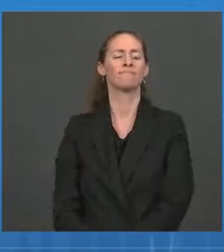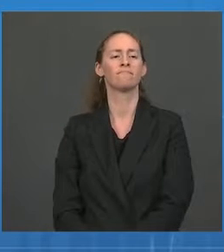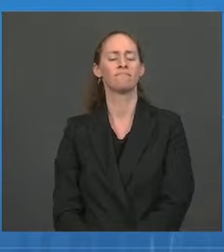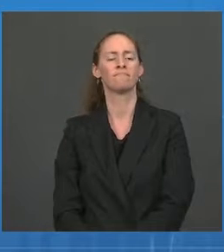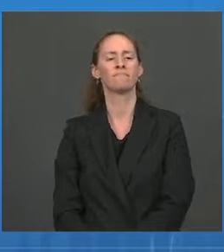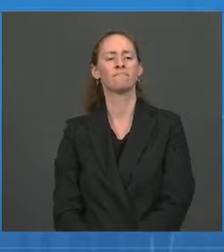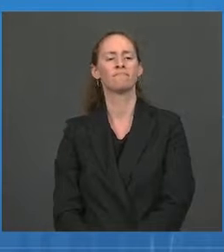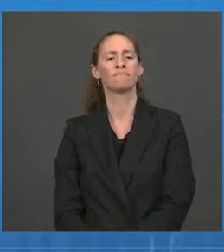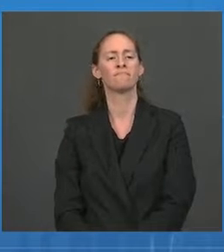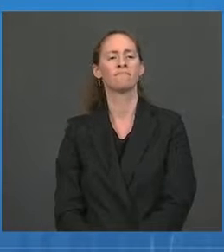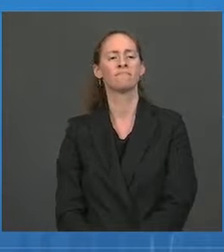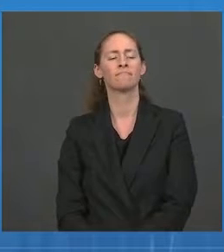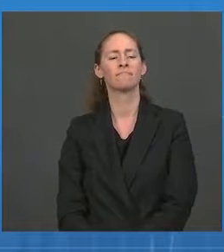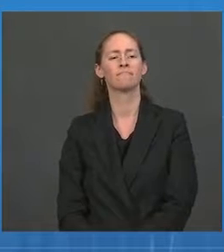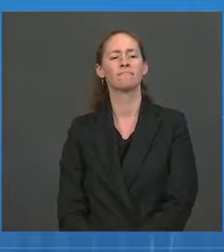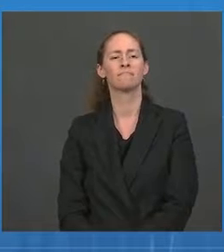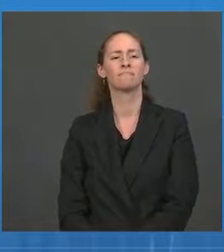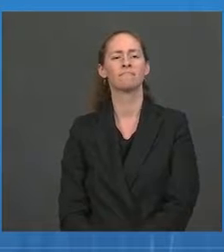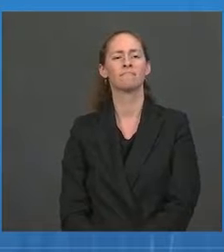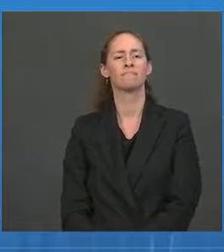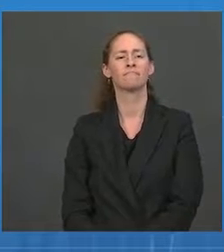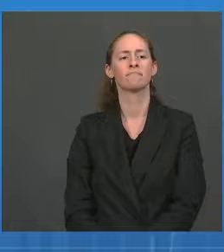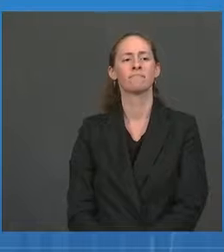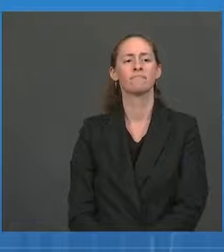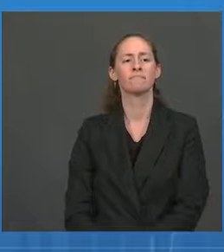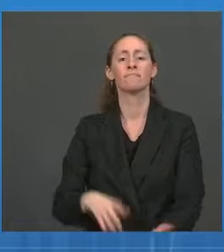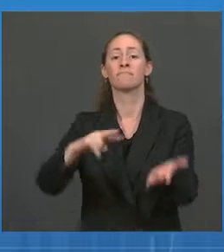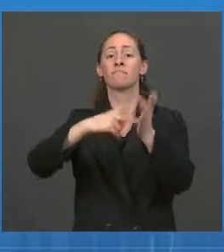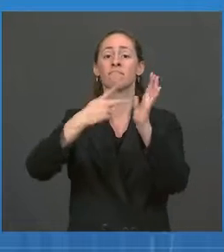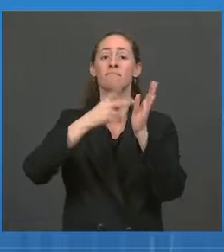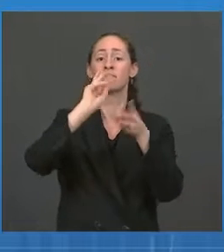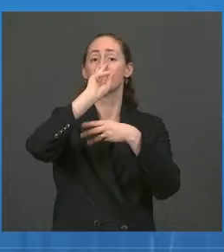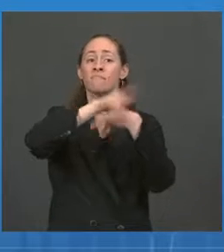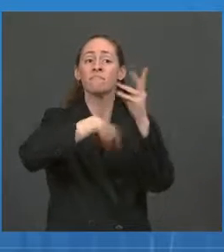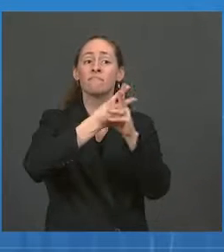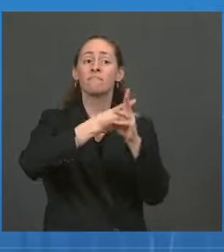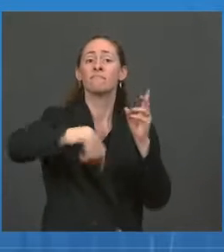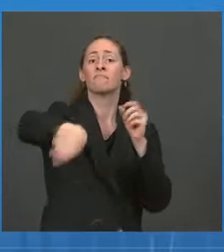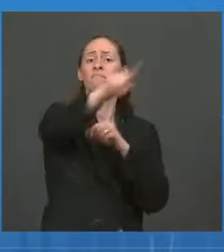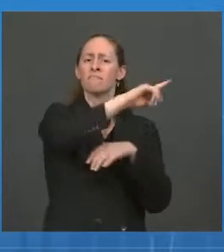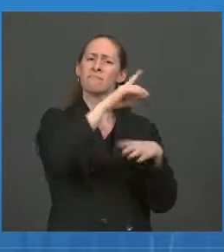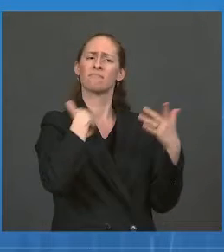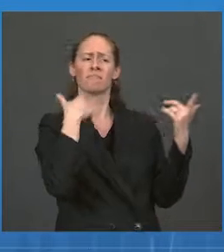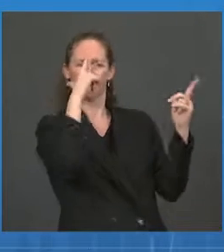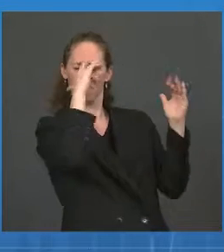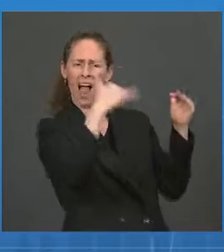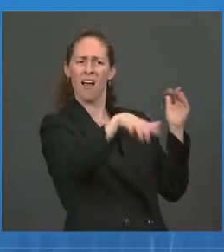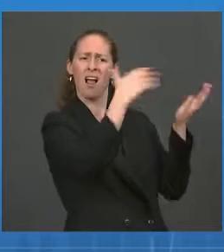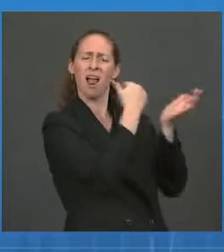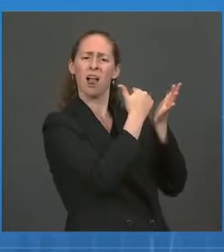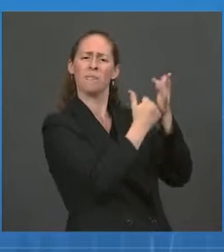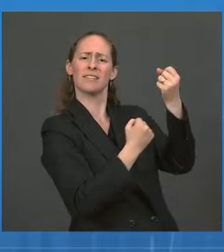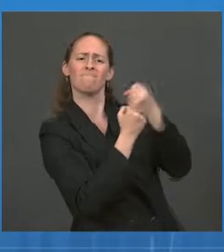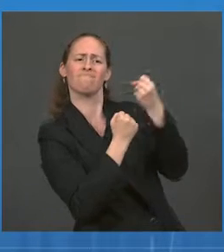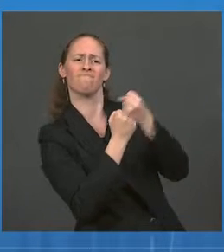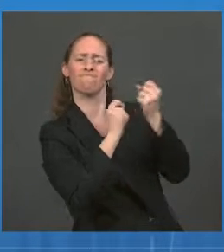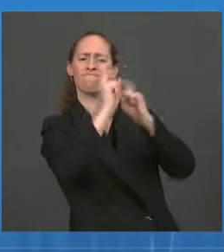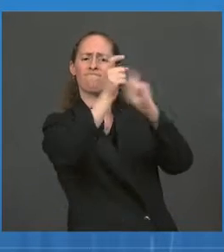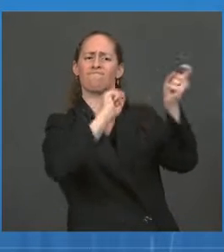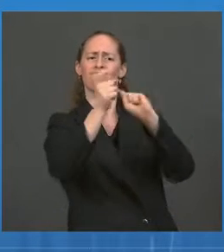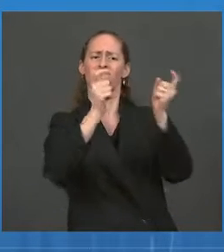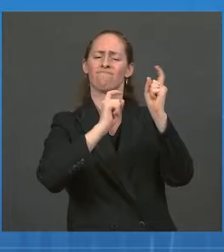countries around the world to rally, to do more, to help accelerate the globe's exit